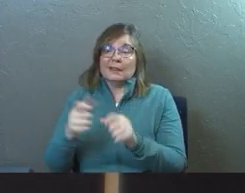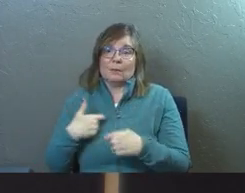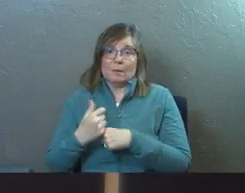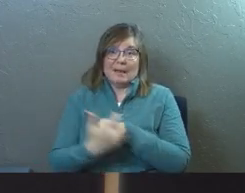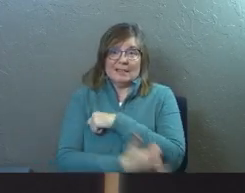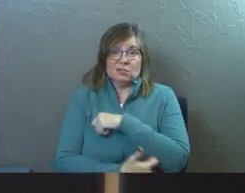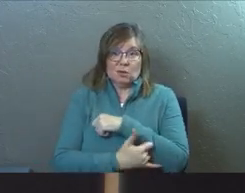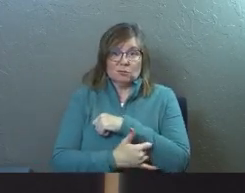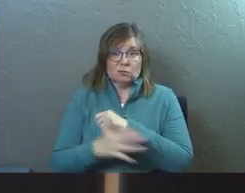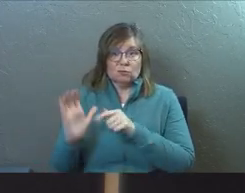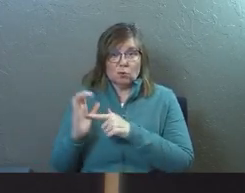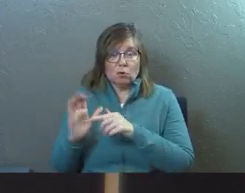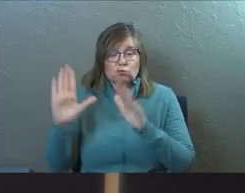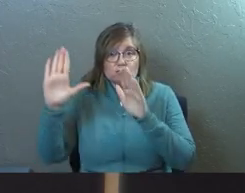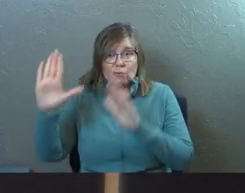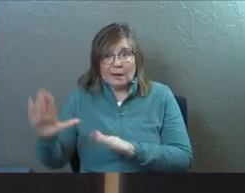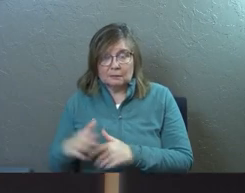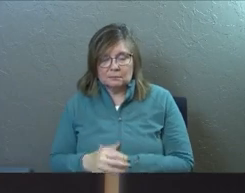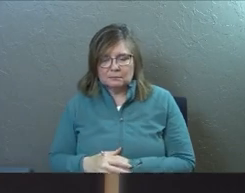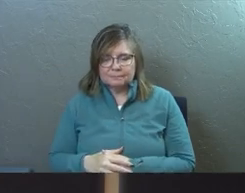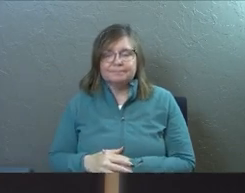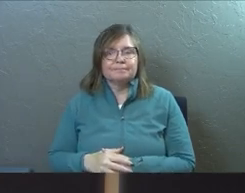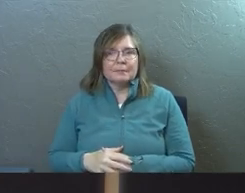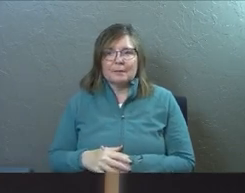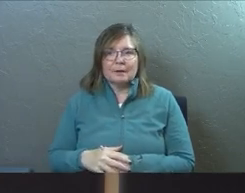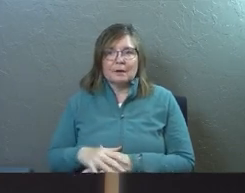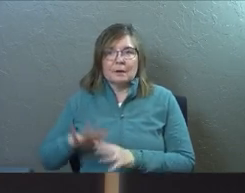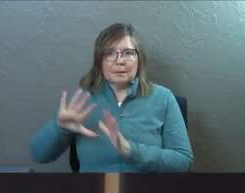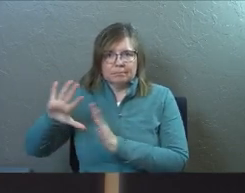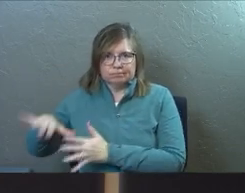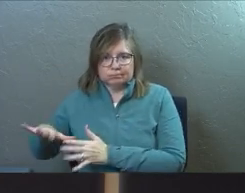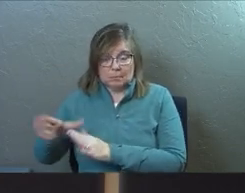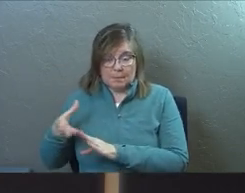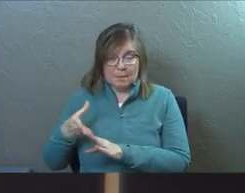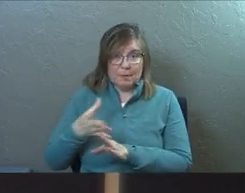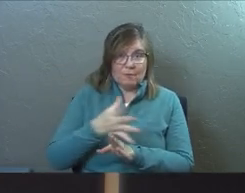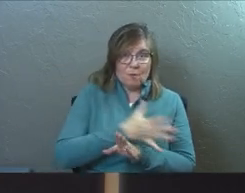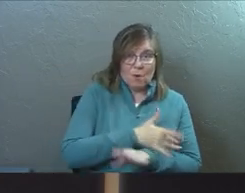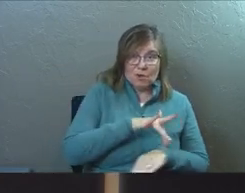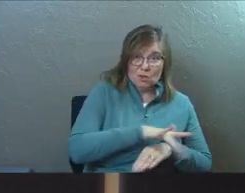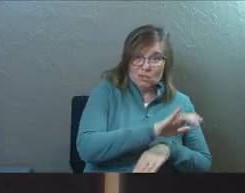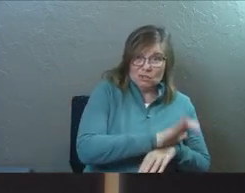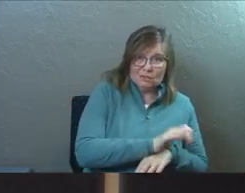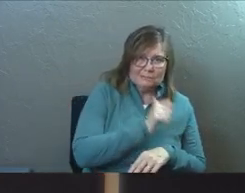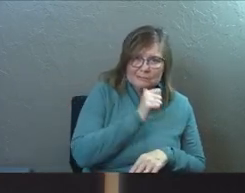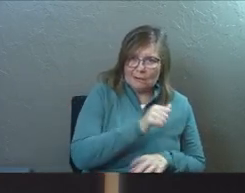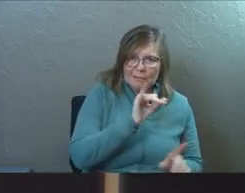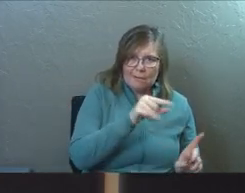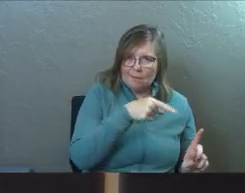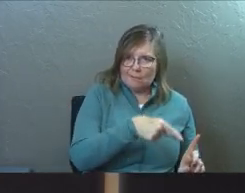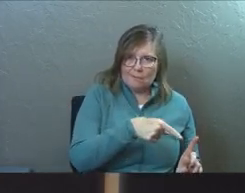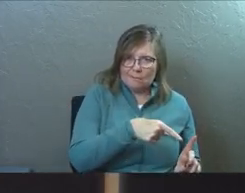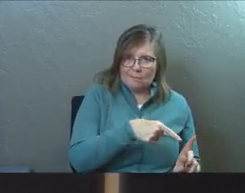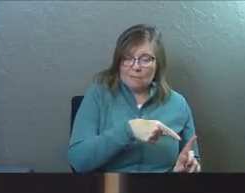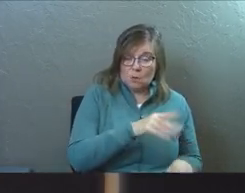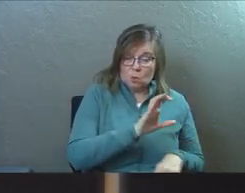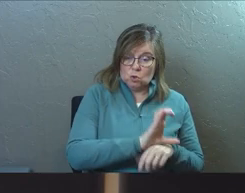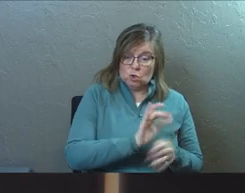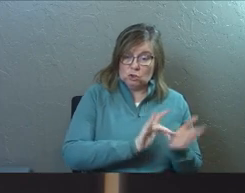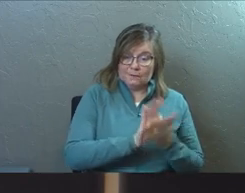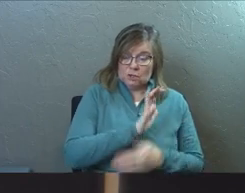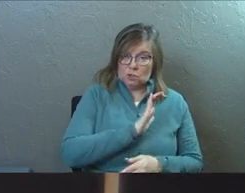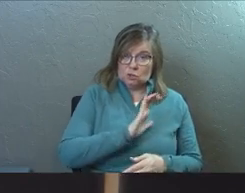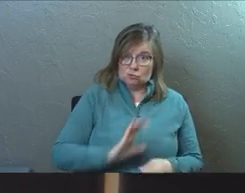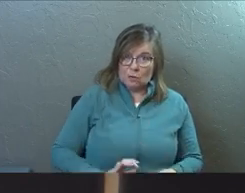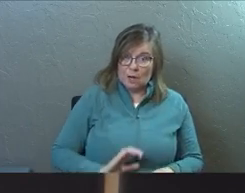country, this culture great. But it was not live and let live there in the early church. When the church of Jesus Christ